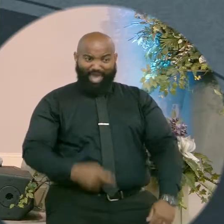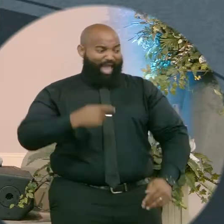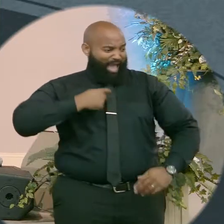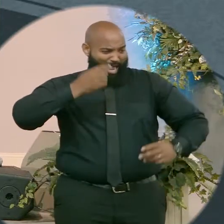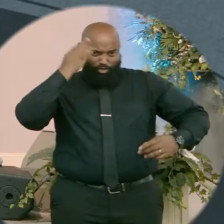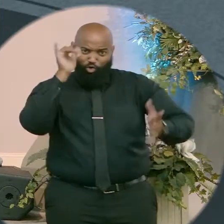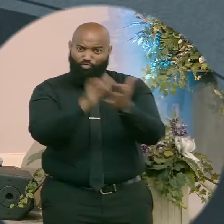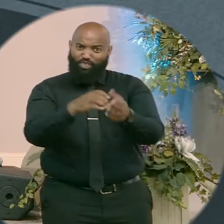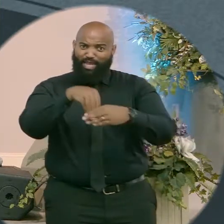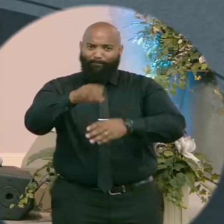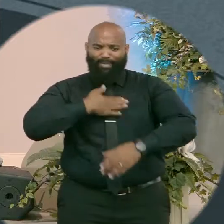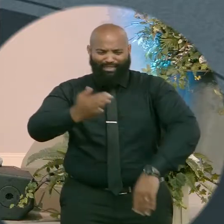you know that you know that you know.